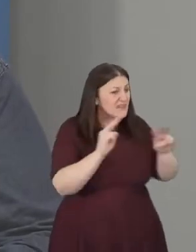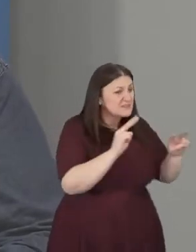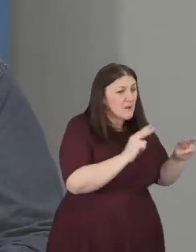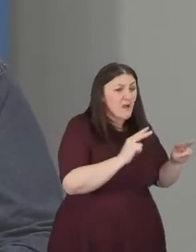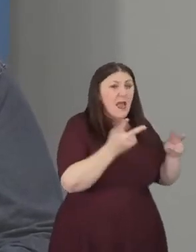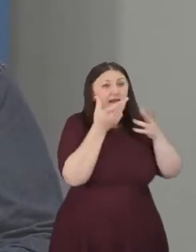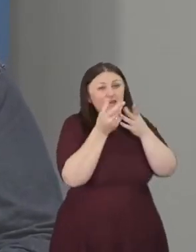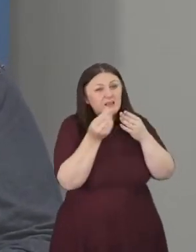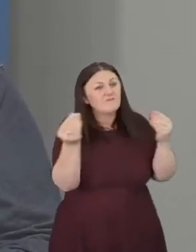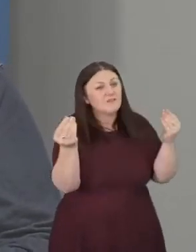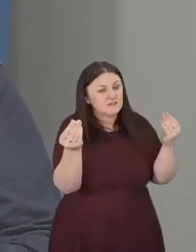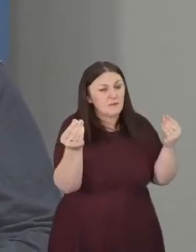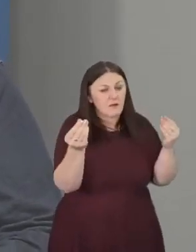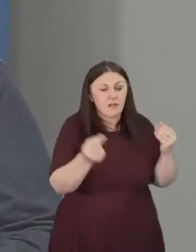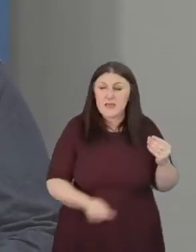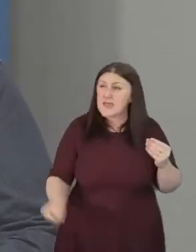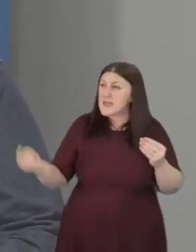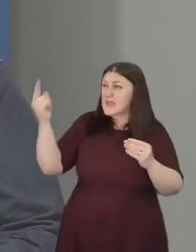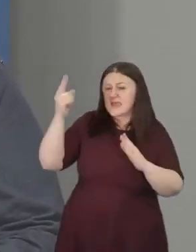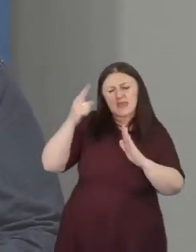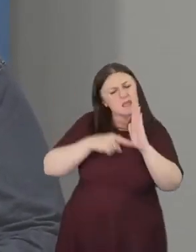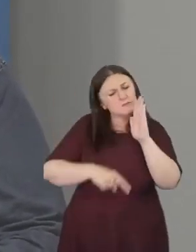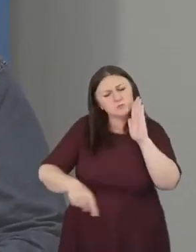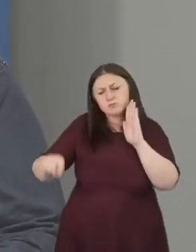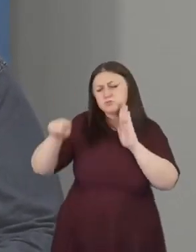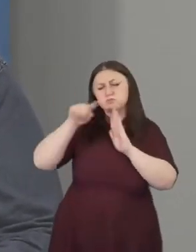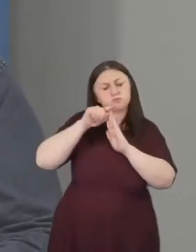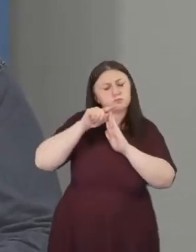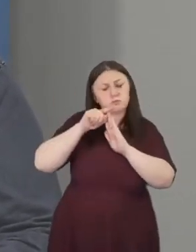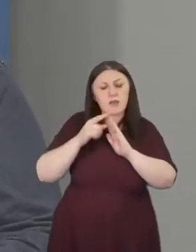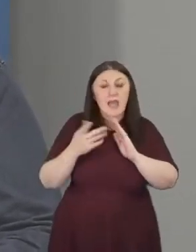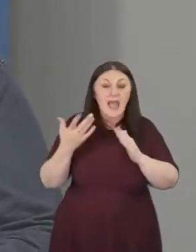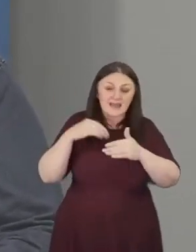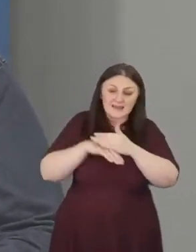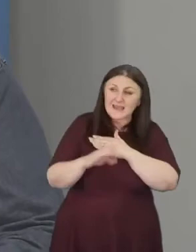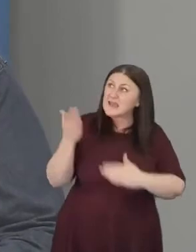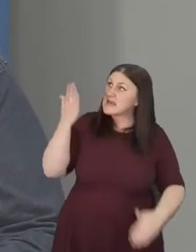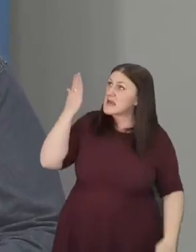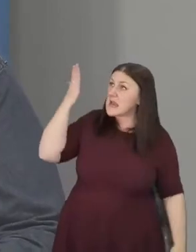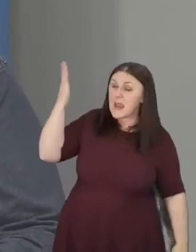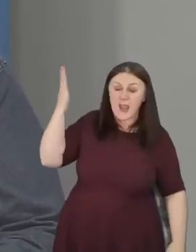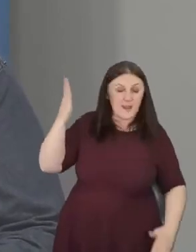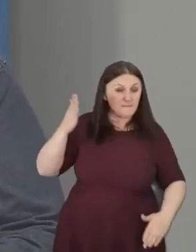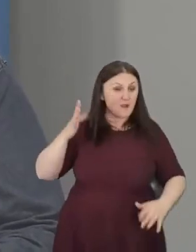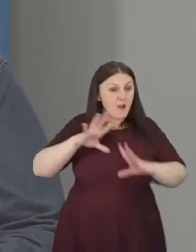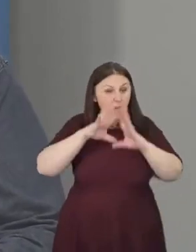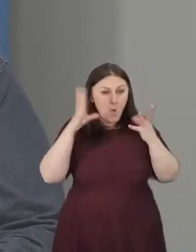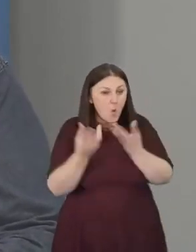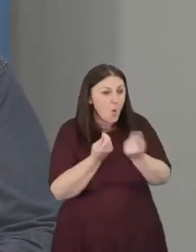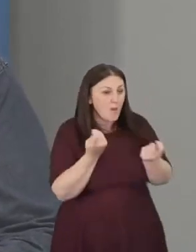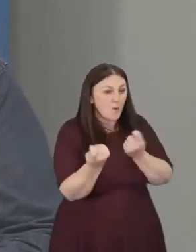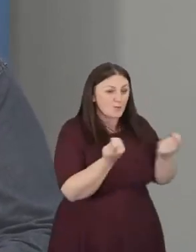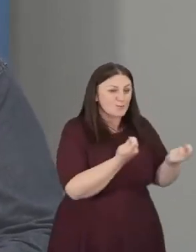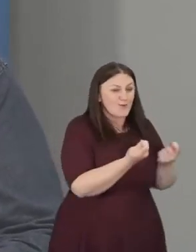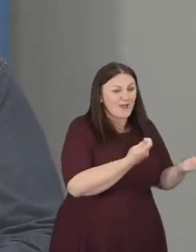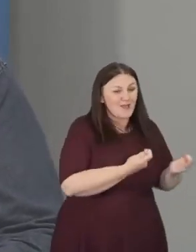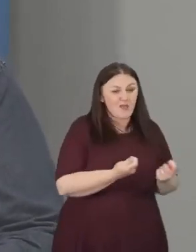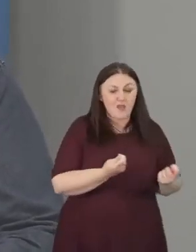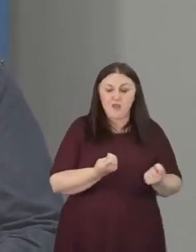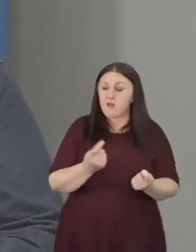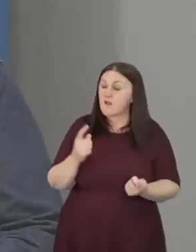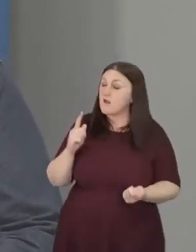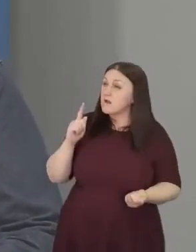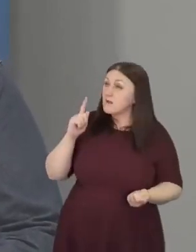He is before all things and in him all things hold together. For God was pleased to have his